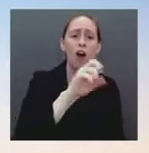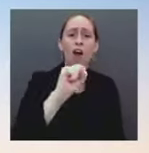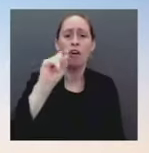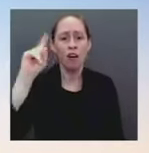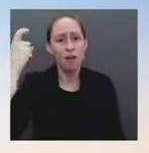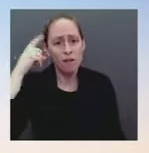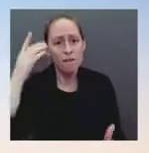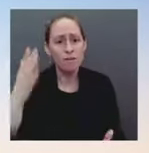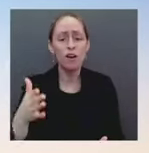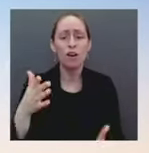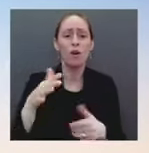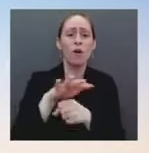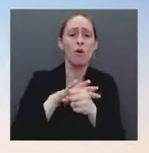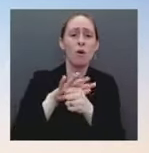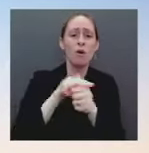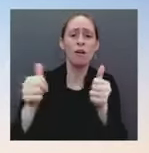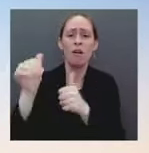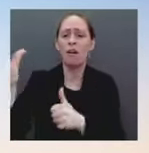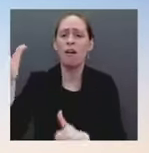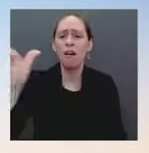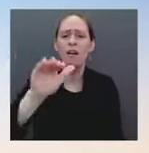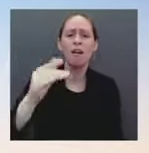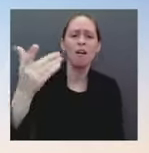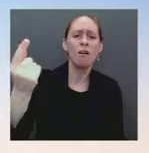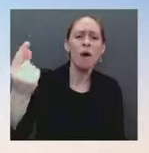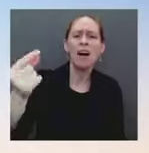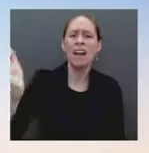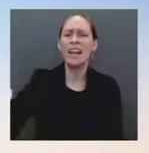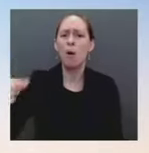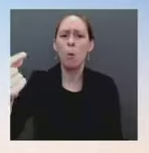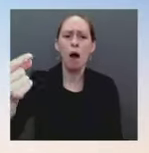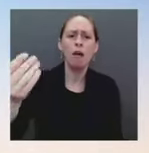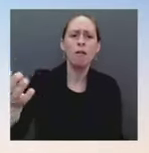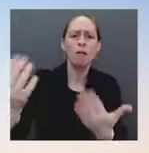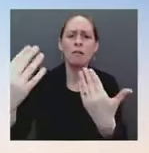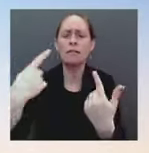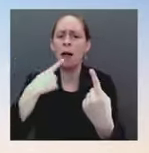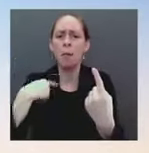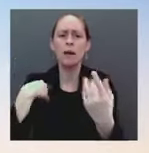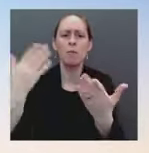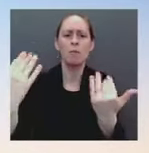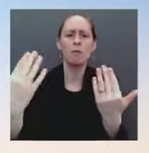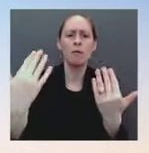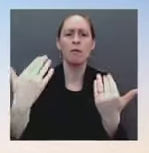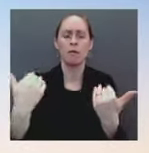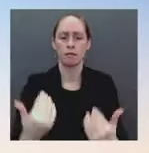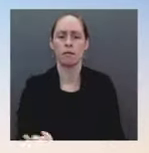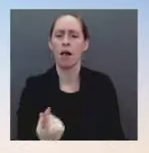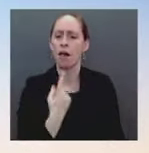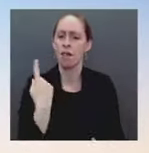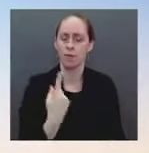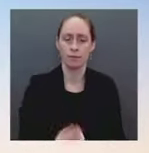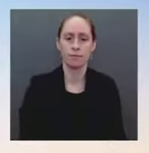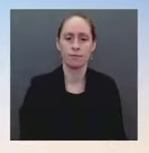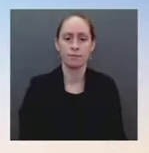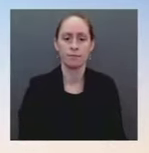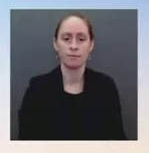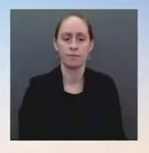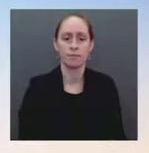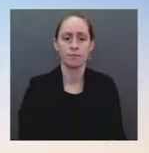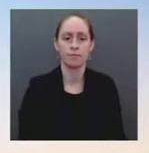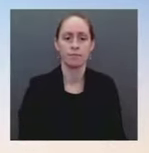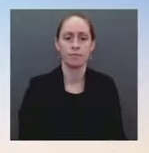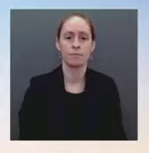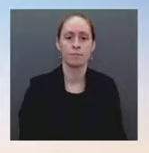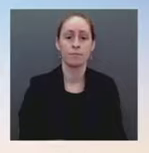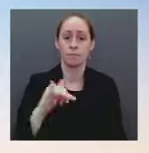vice president, and that's what his expectation is. So this, this big book is a base that will hopefully help answer